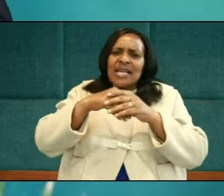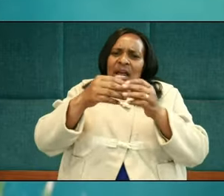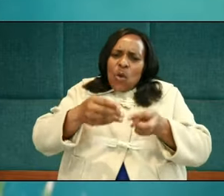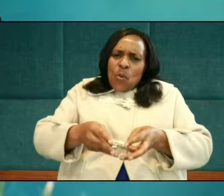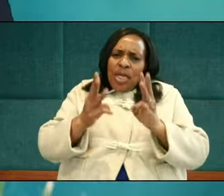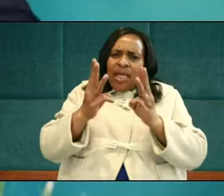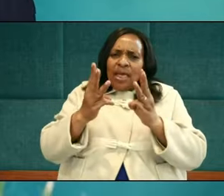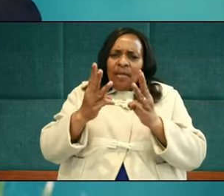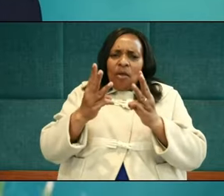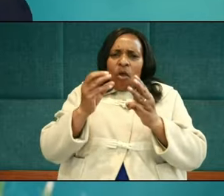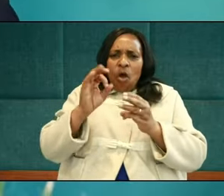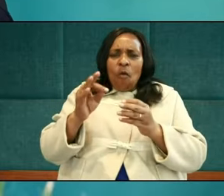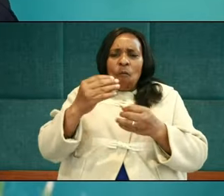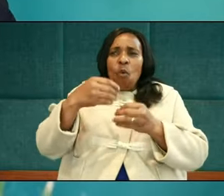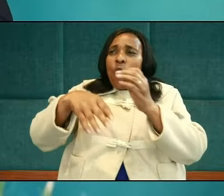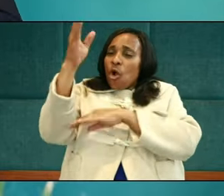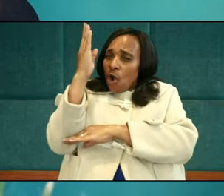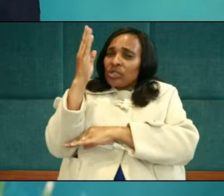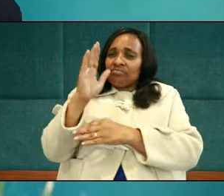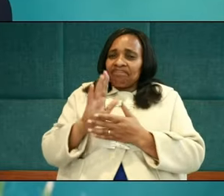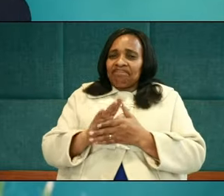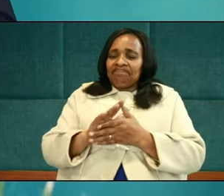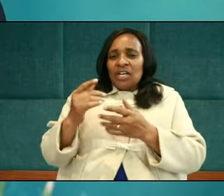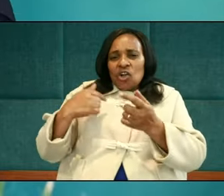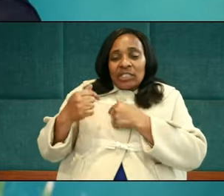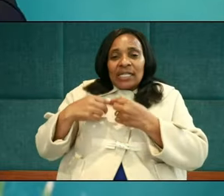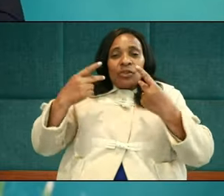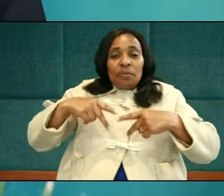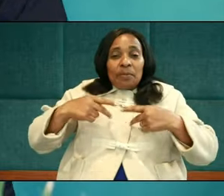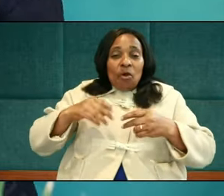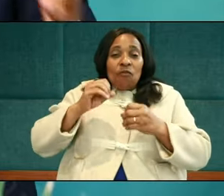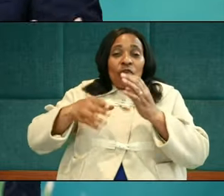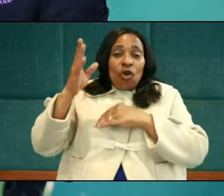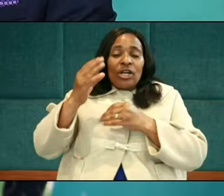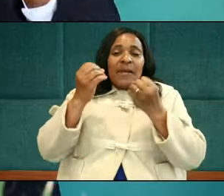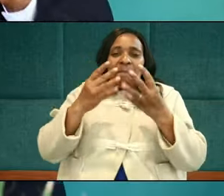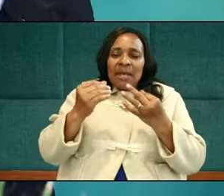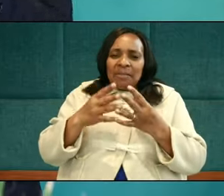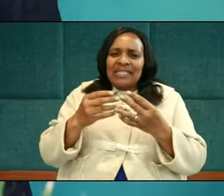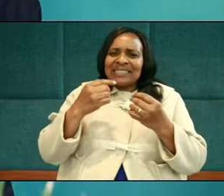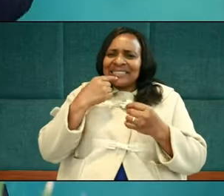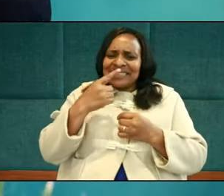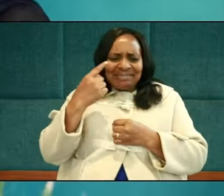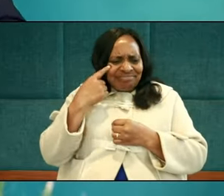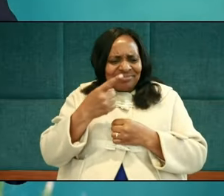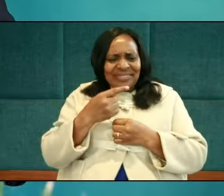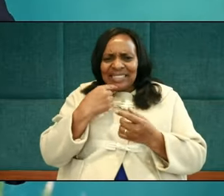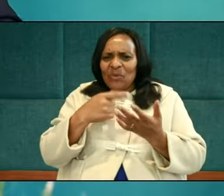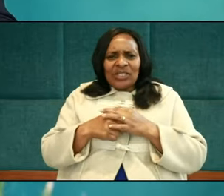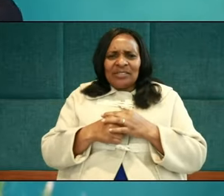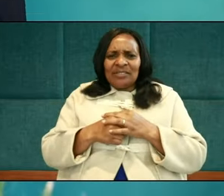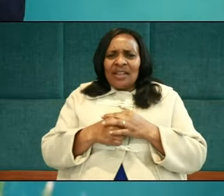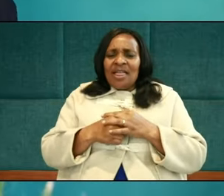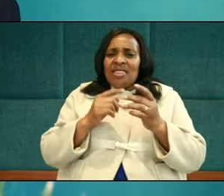of God. Being God did not consider it robbery to be equal with God but he made himself of no reputation taking the form of a bond servant